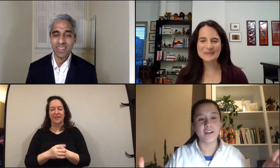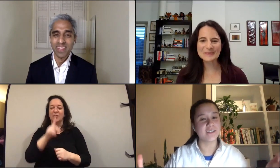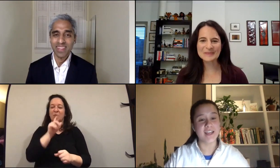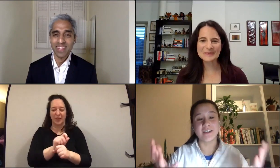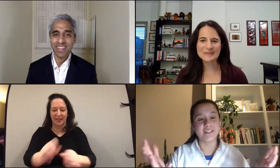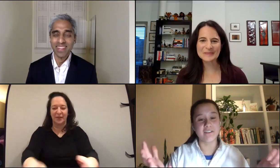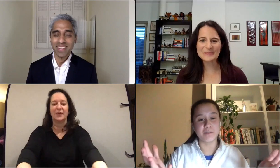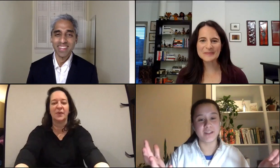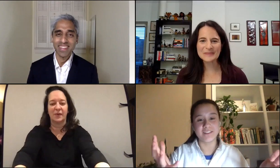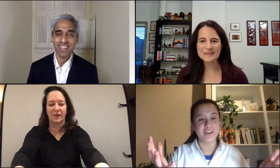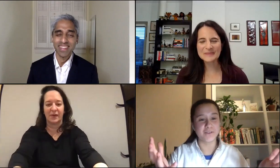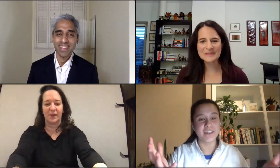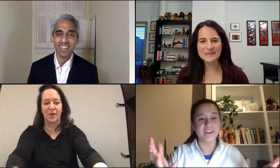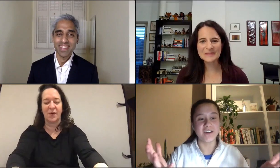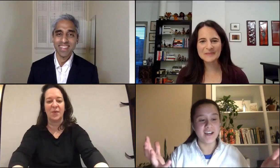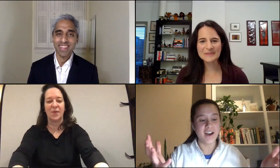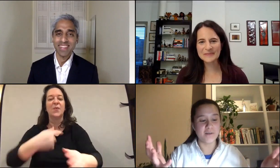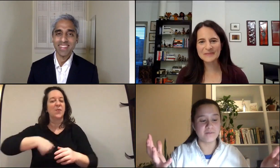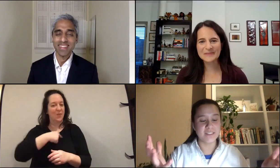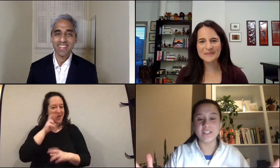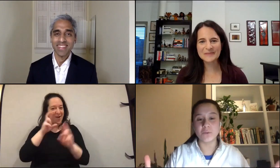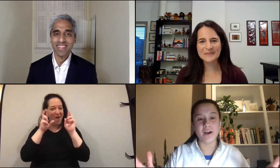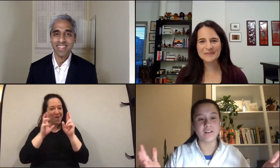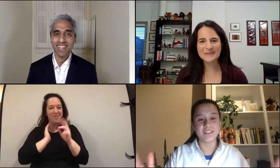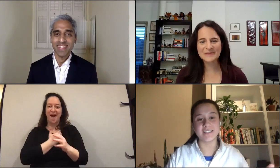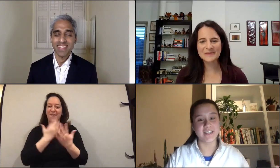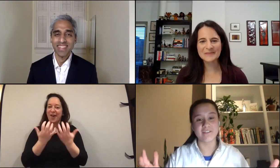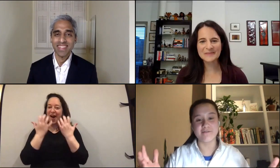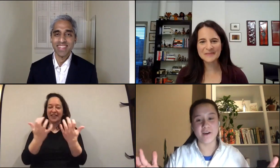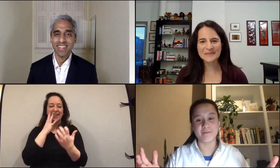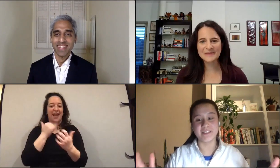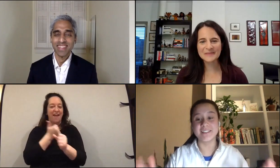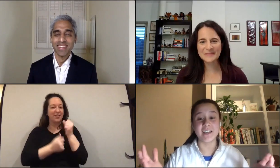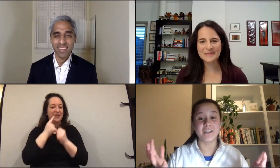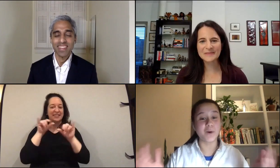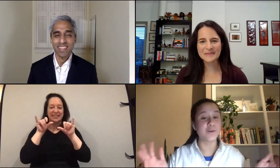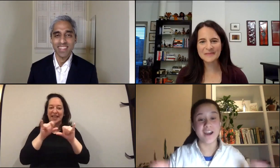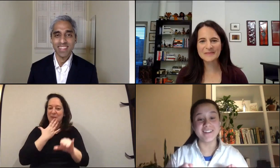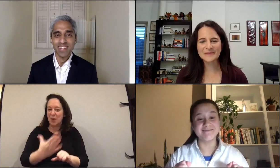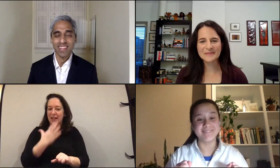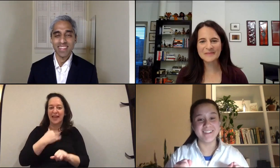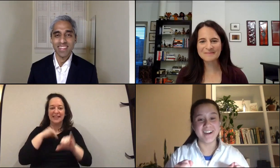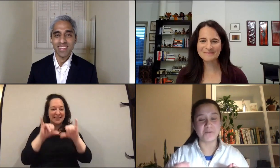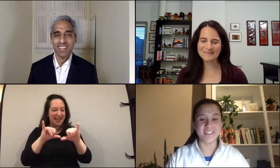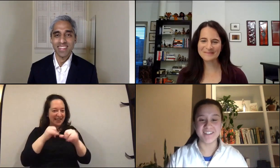in our audience and everybody you know here um stays well stay safe um and stay well read uh we'll see